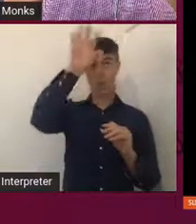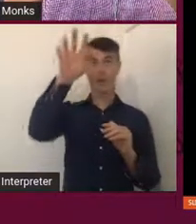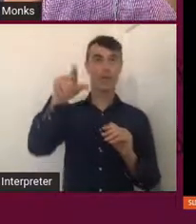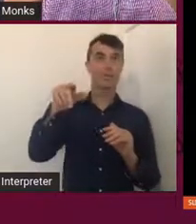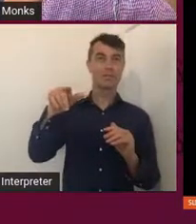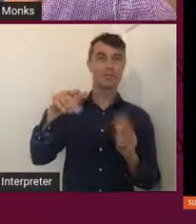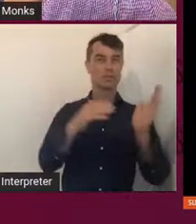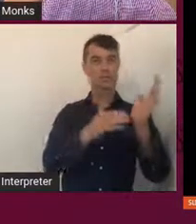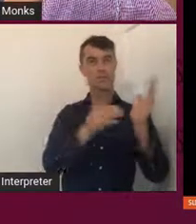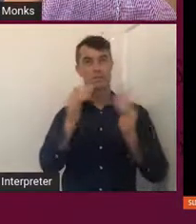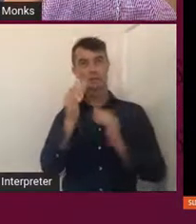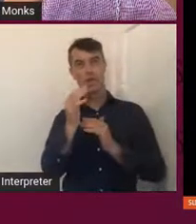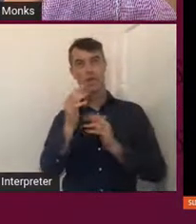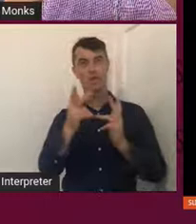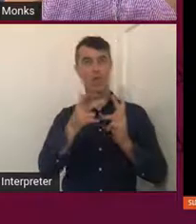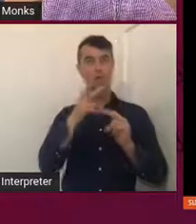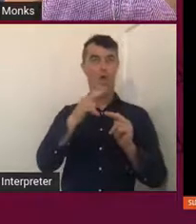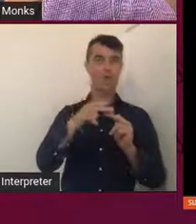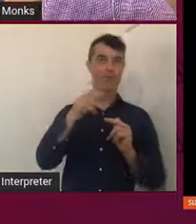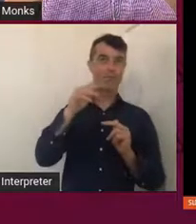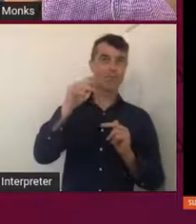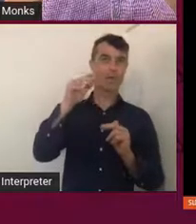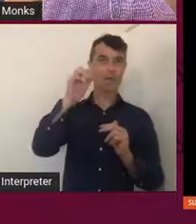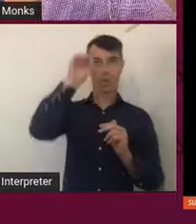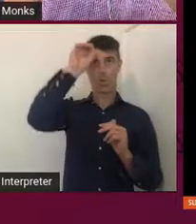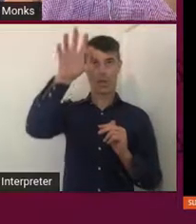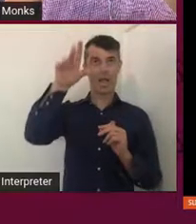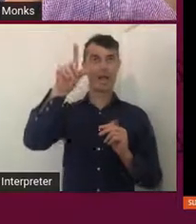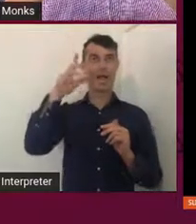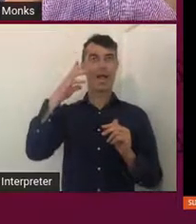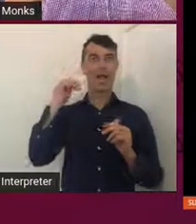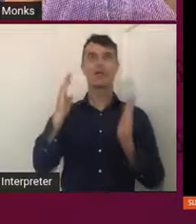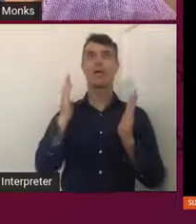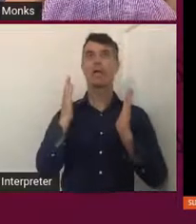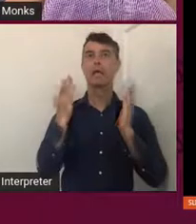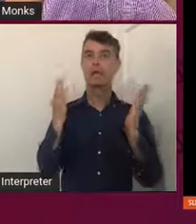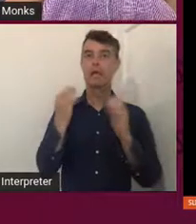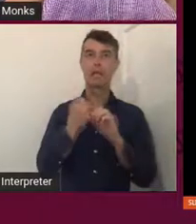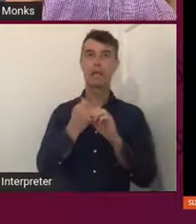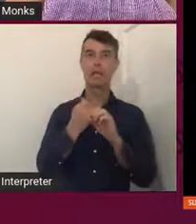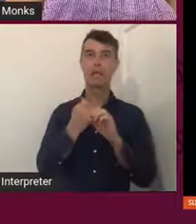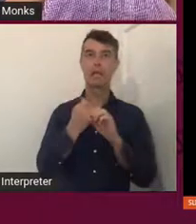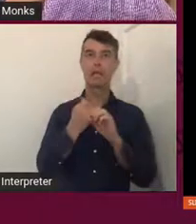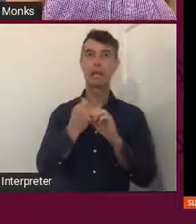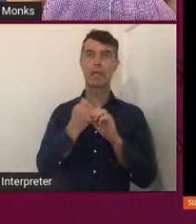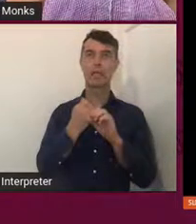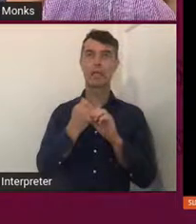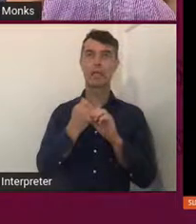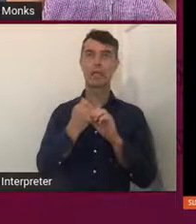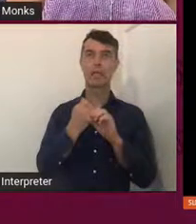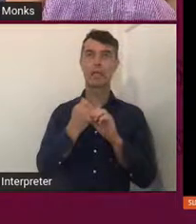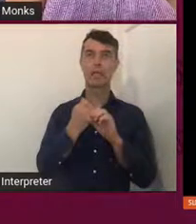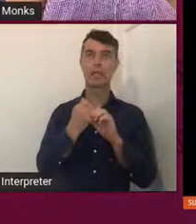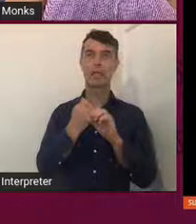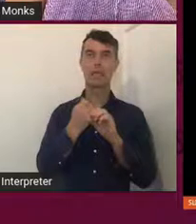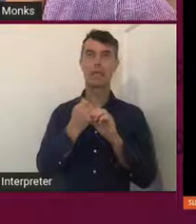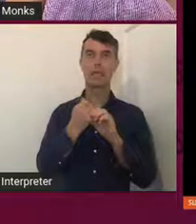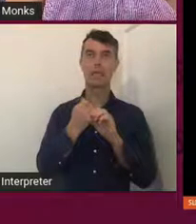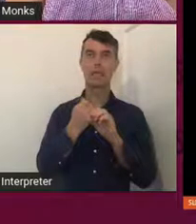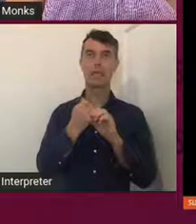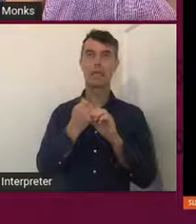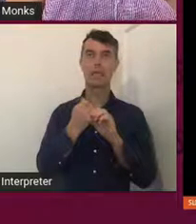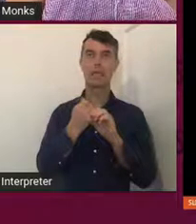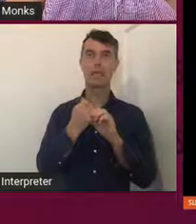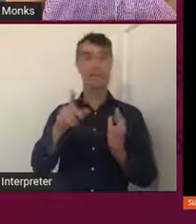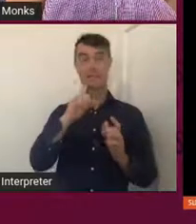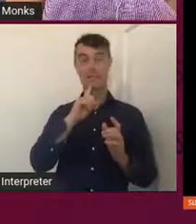and things that were on the side of it. And then I asked one of the elders, Alan Madden, and he said it's a whale shark, which